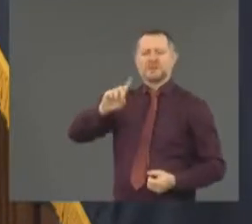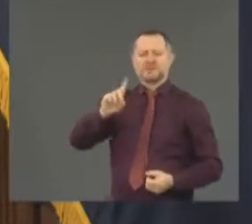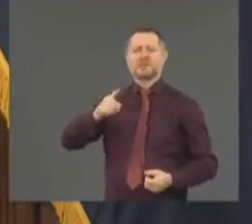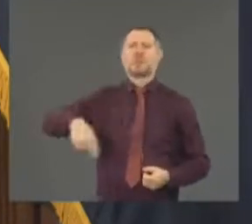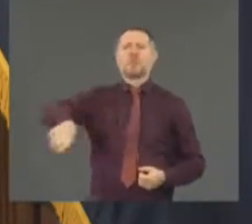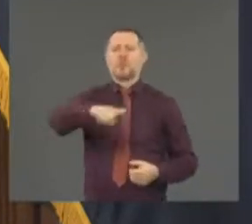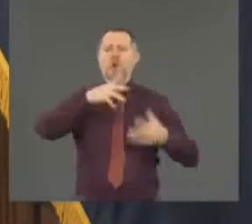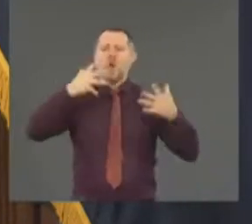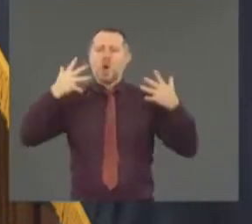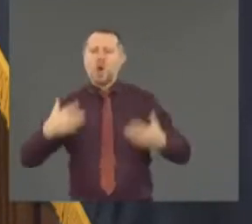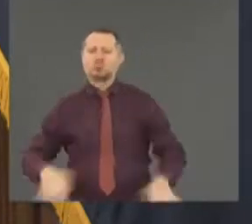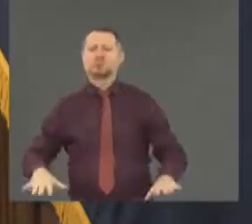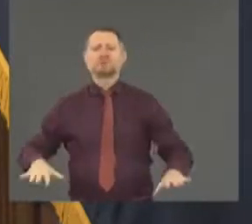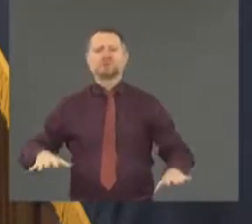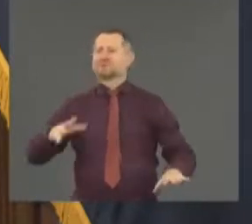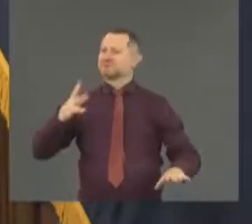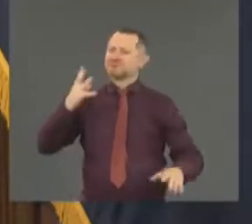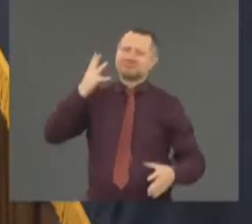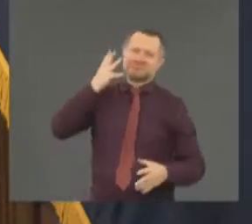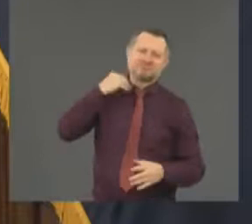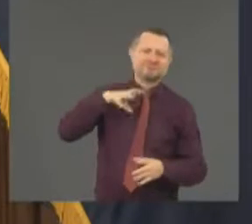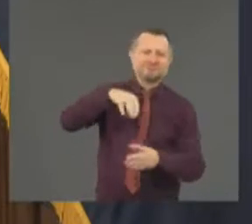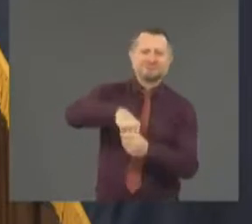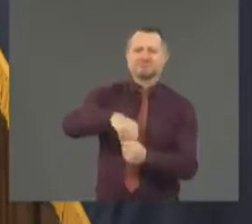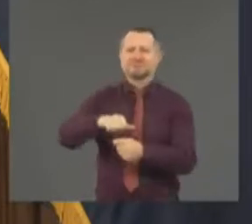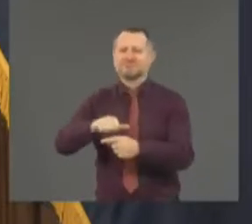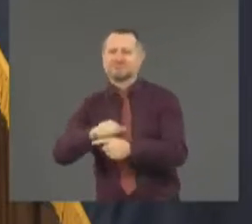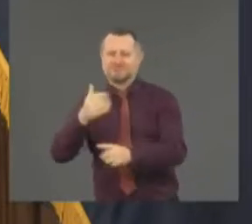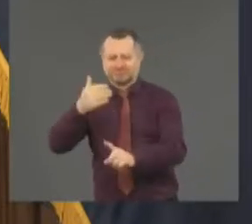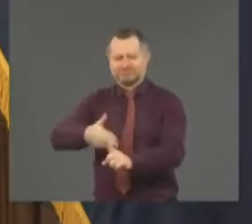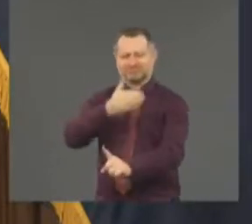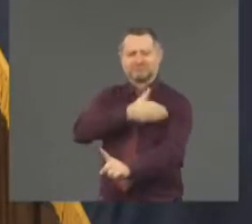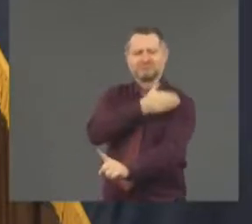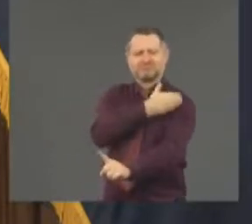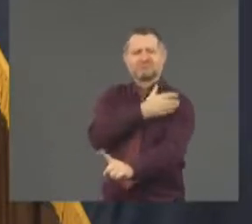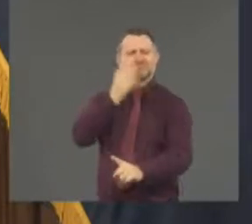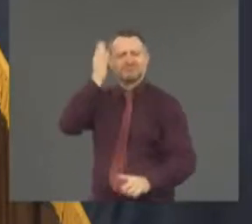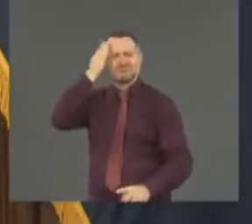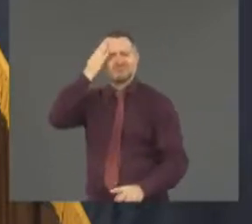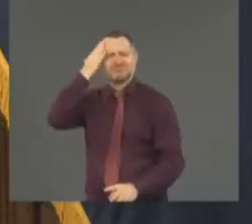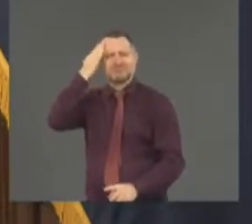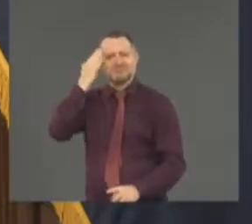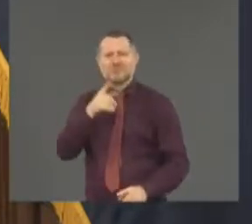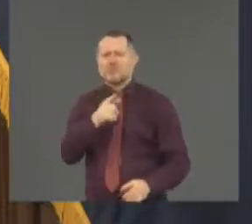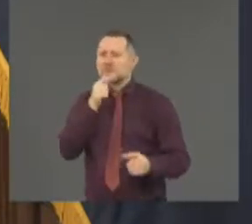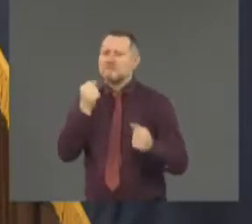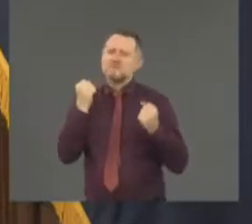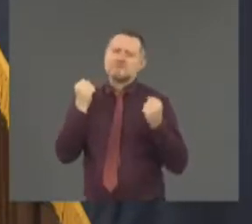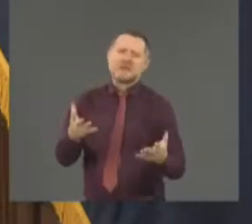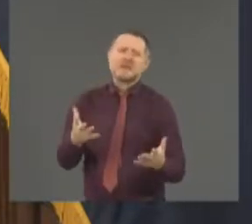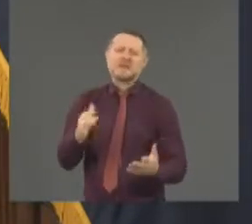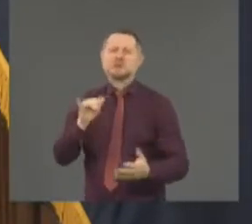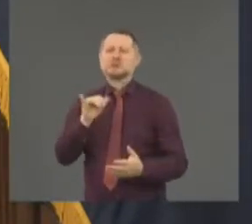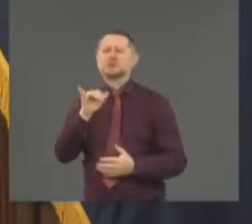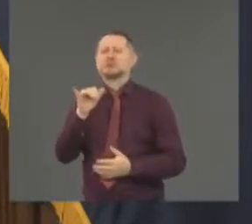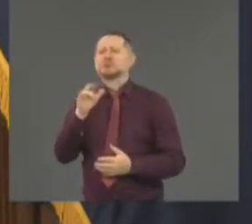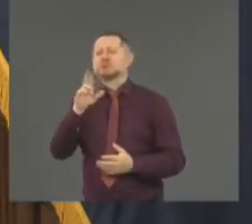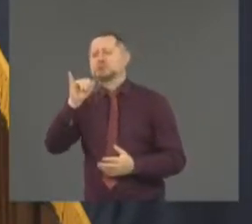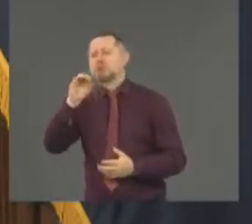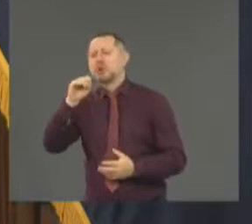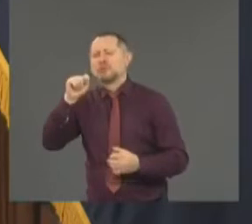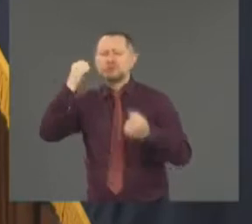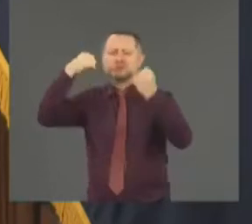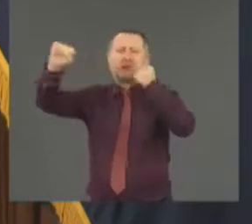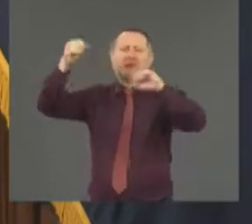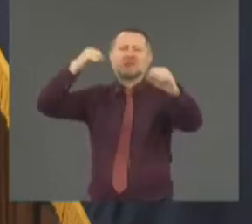done this. They have done numerous rioting situations in New York City